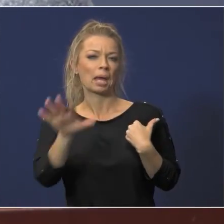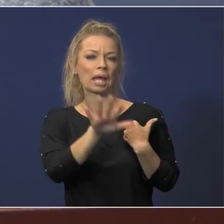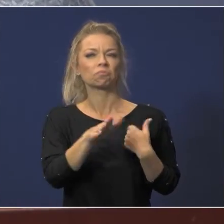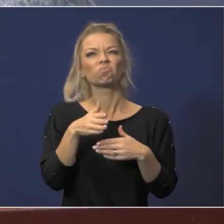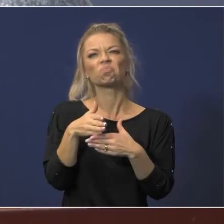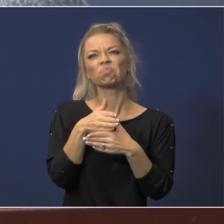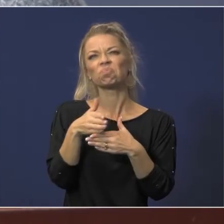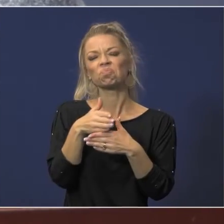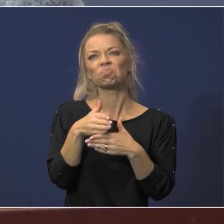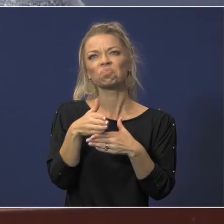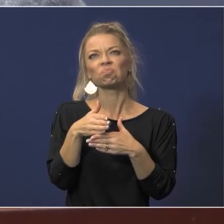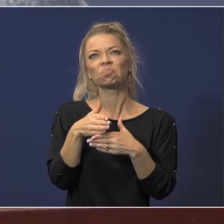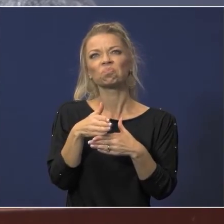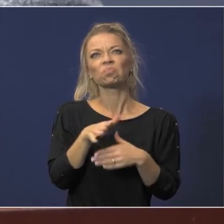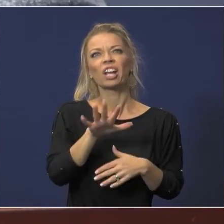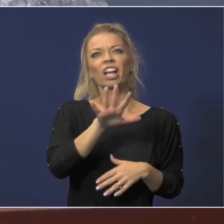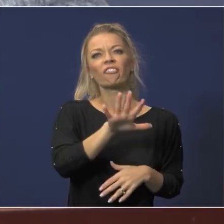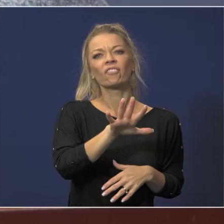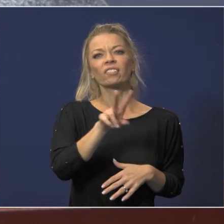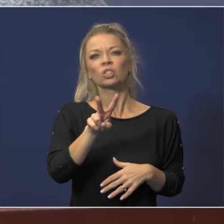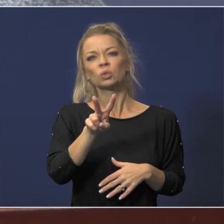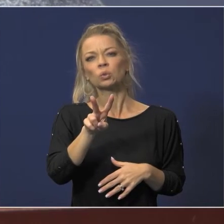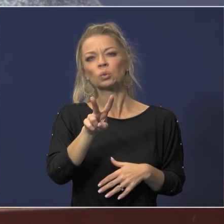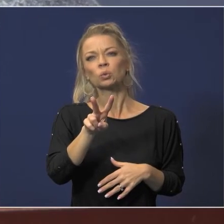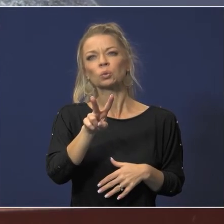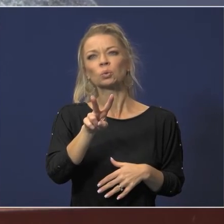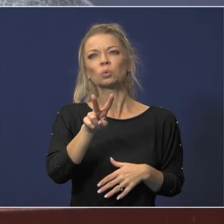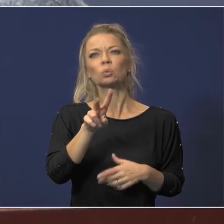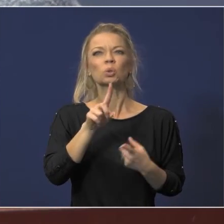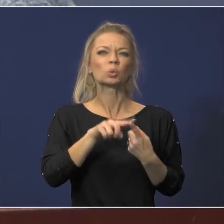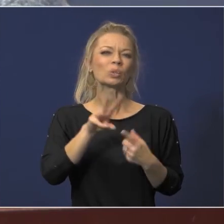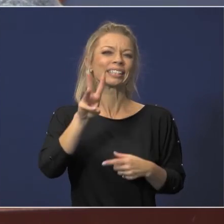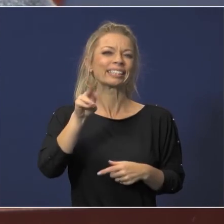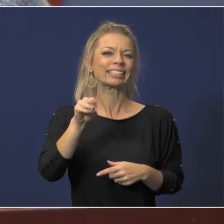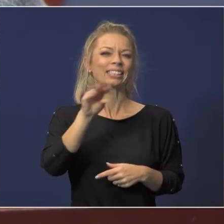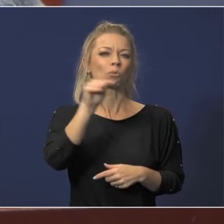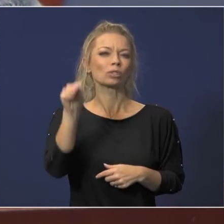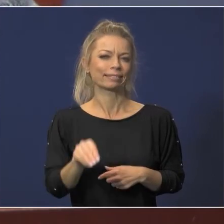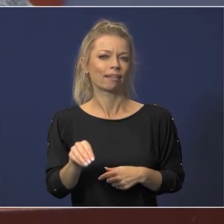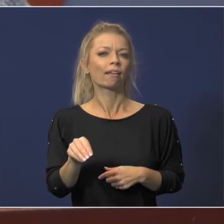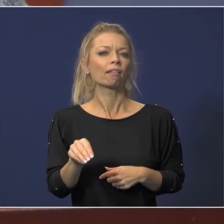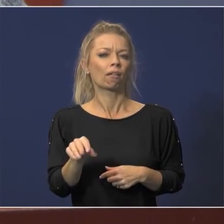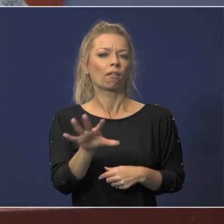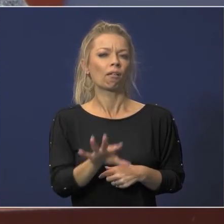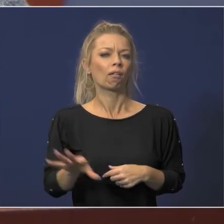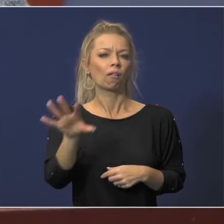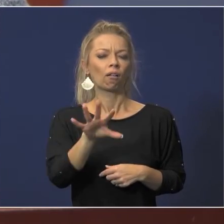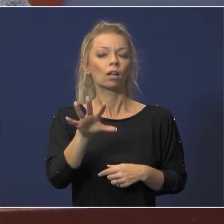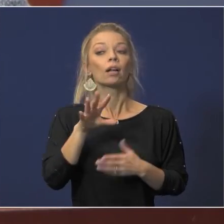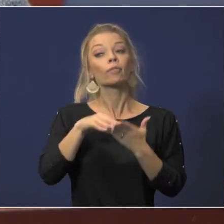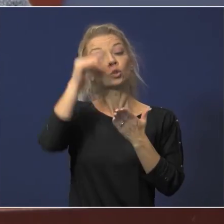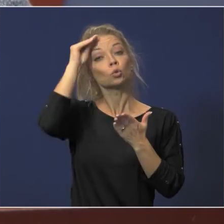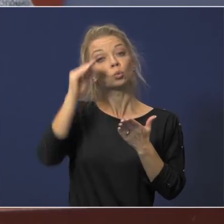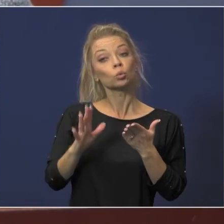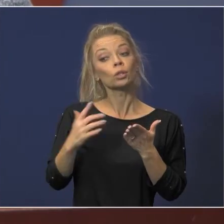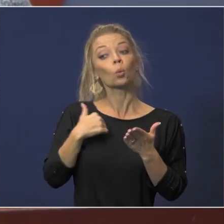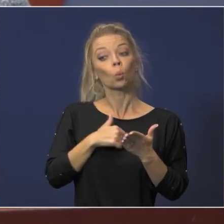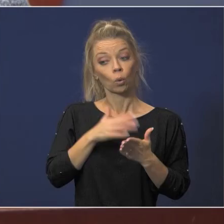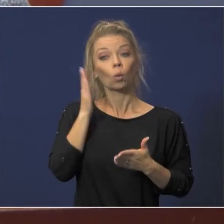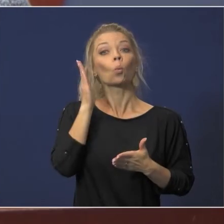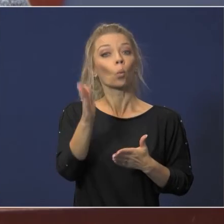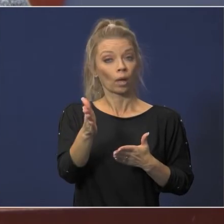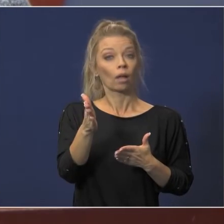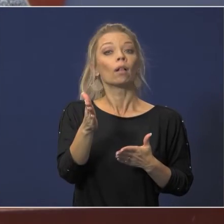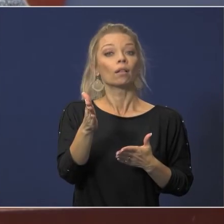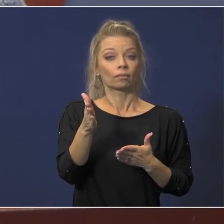between 52 and 60 percent somewhere around there of uh of students that we will be able